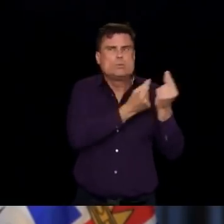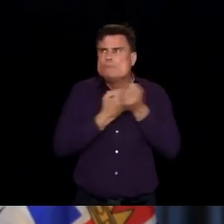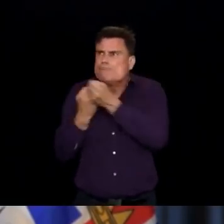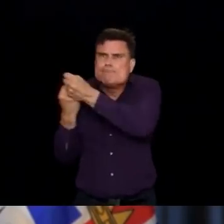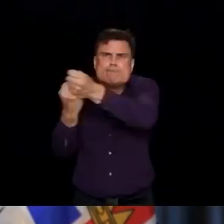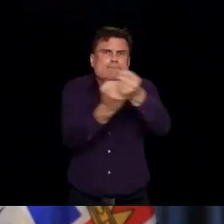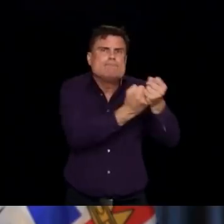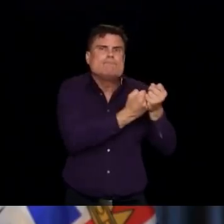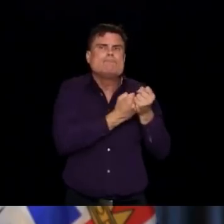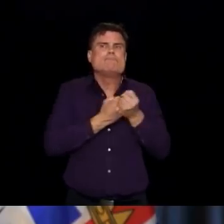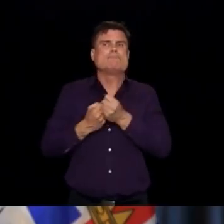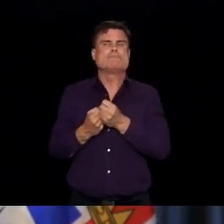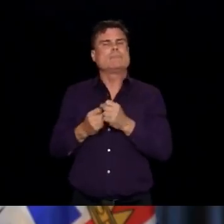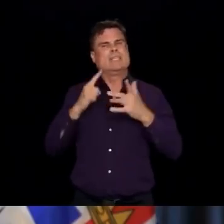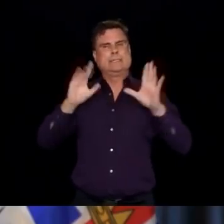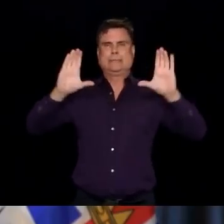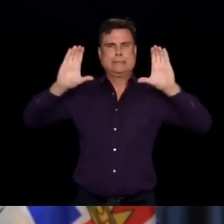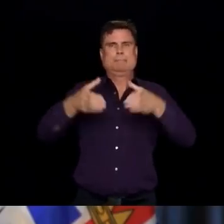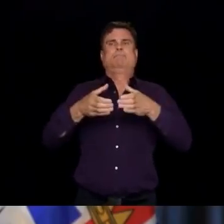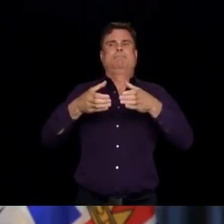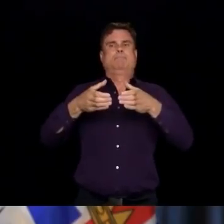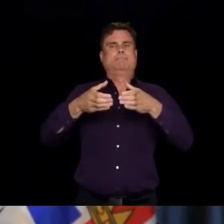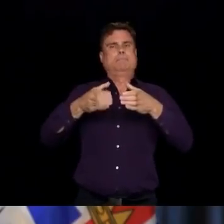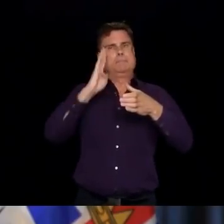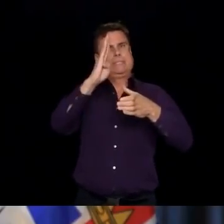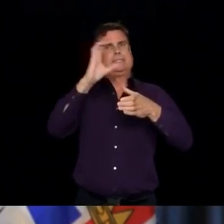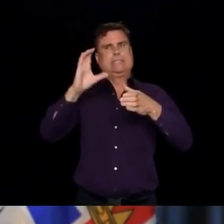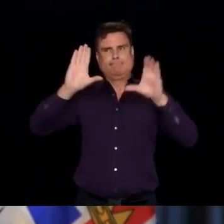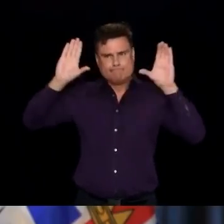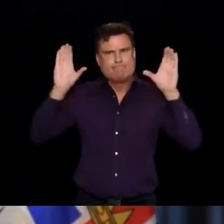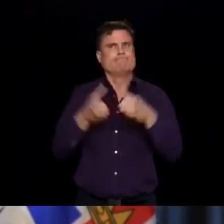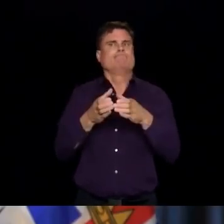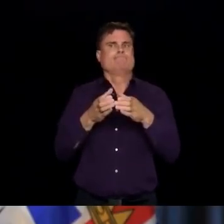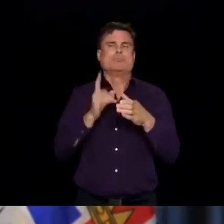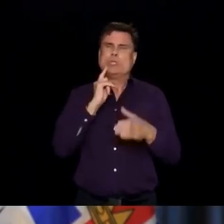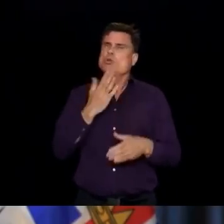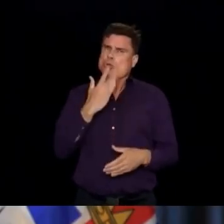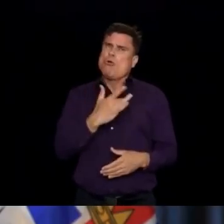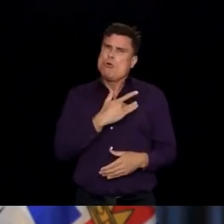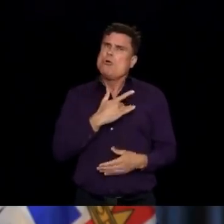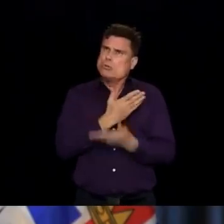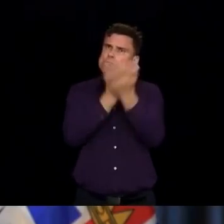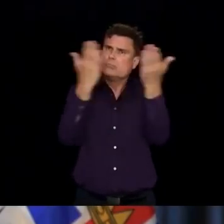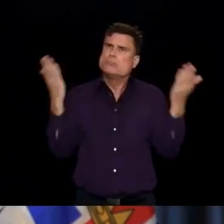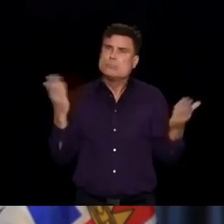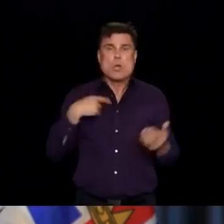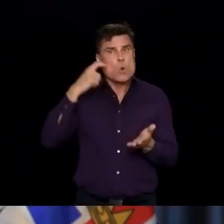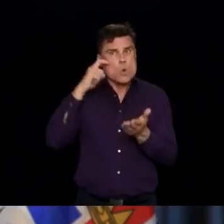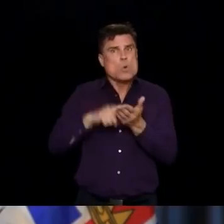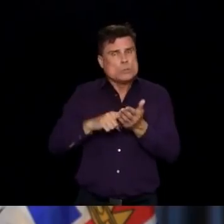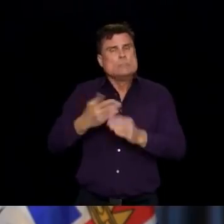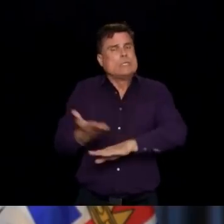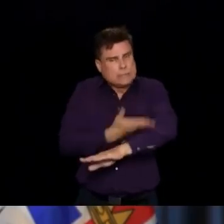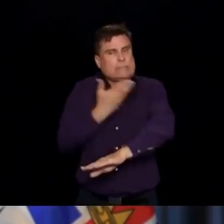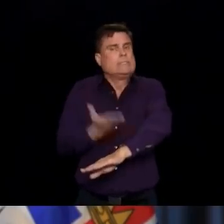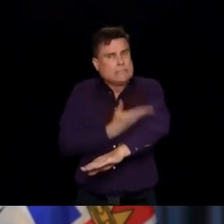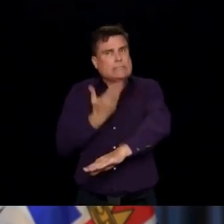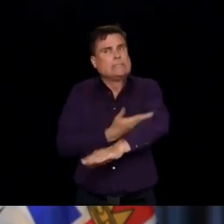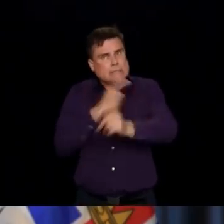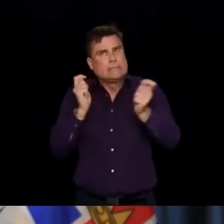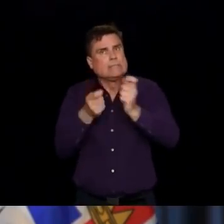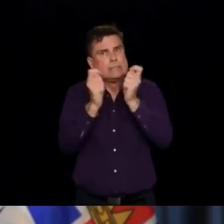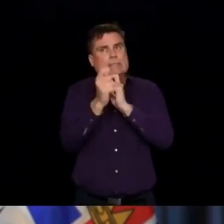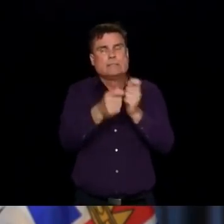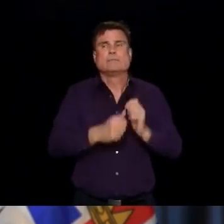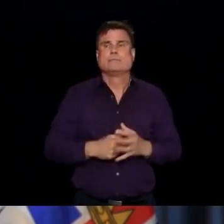this period. We've got a lot of work done and we've got a lot more left to do. But it's been making these investments that I think we can continue